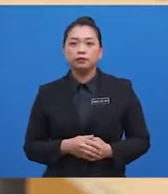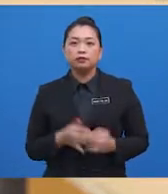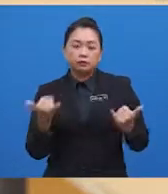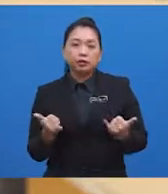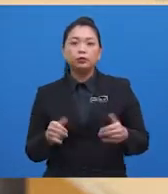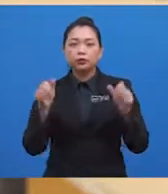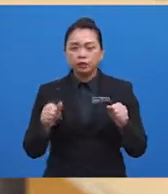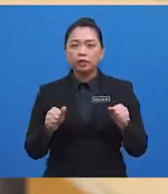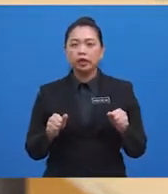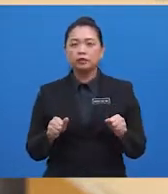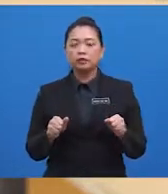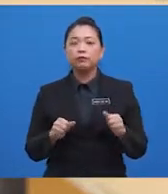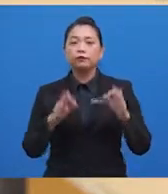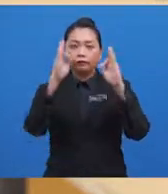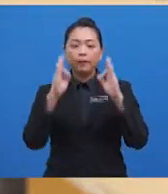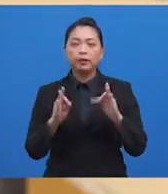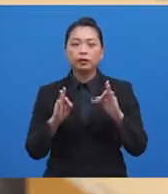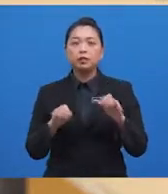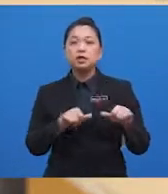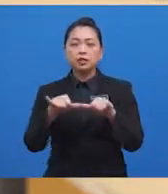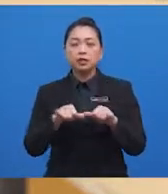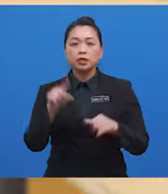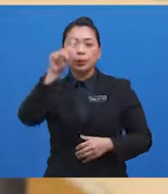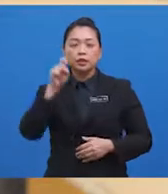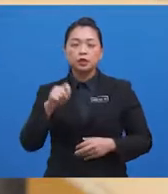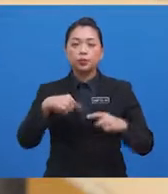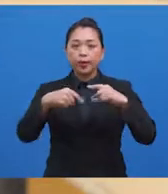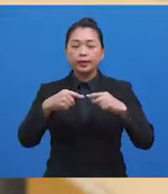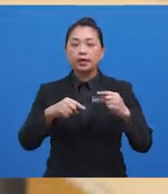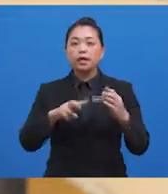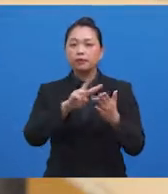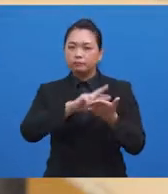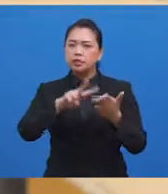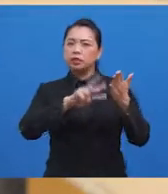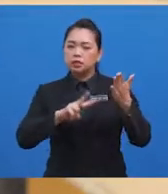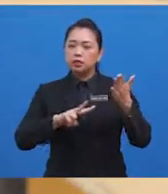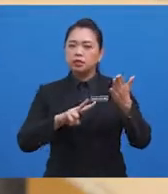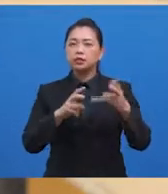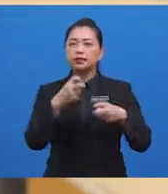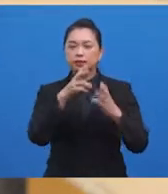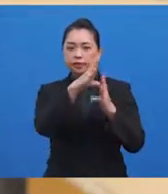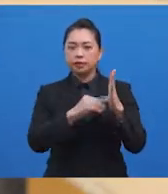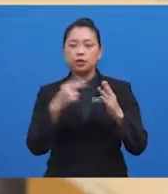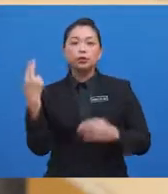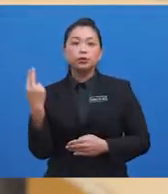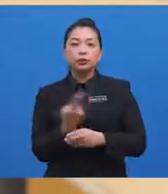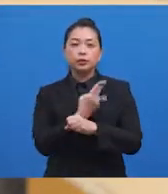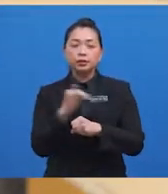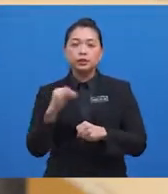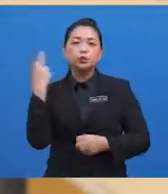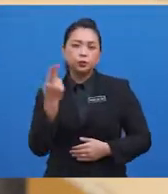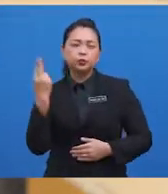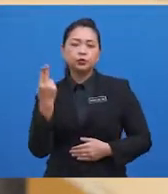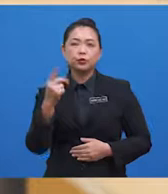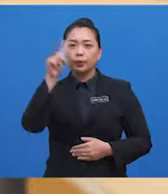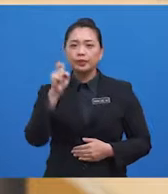you could even formulate standard questions when reading a difficult text, using the usual questions, which begin